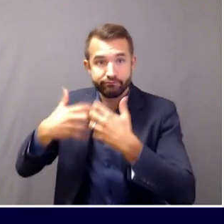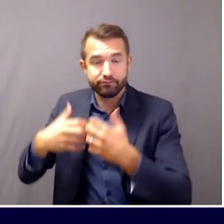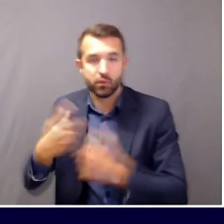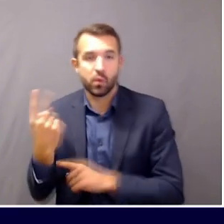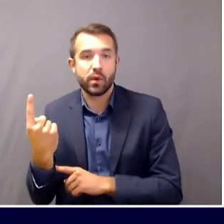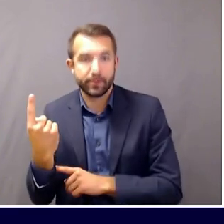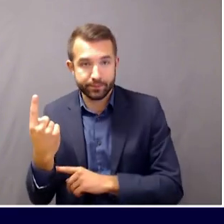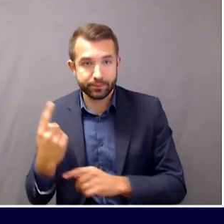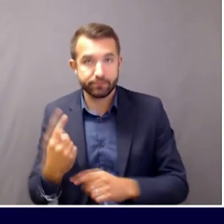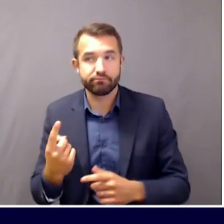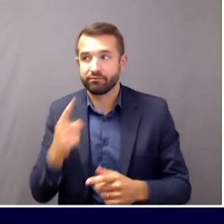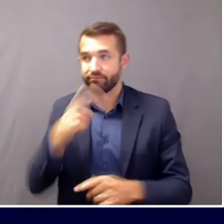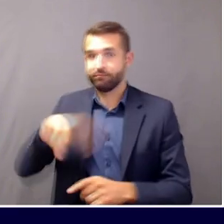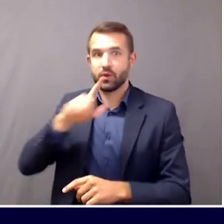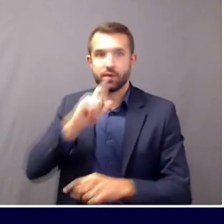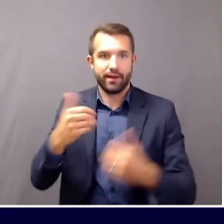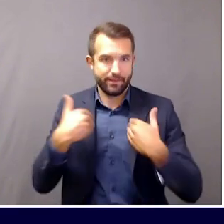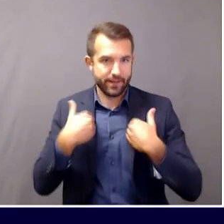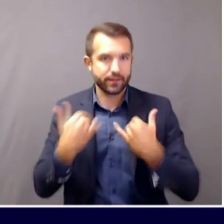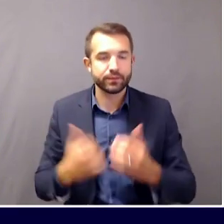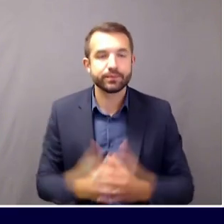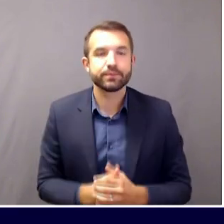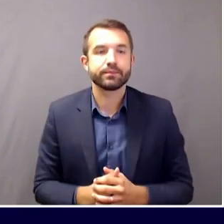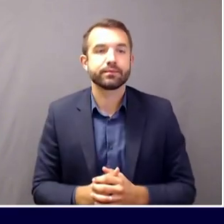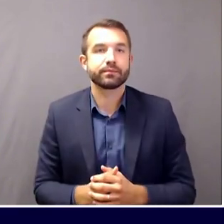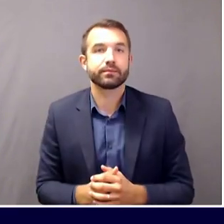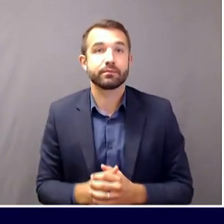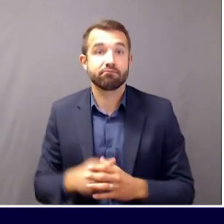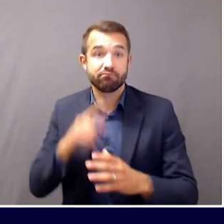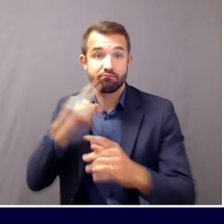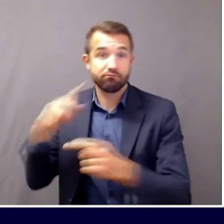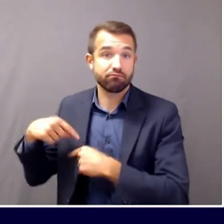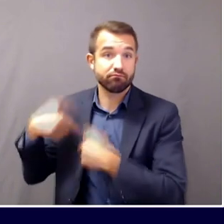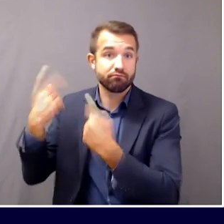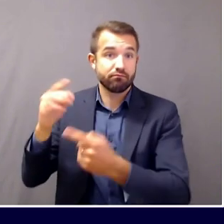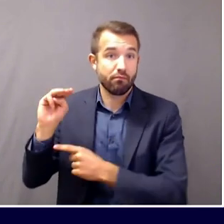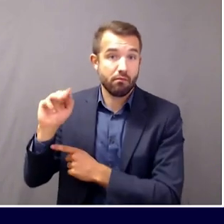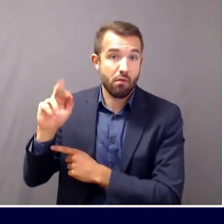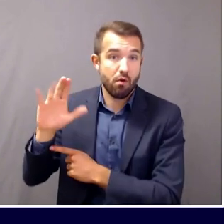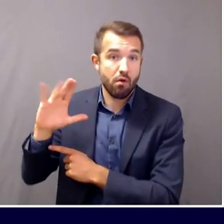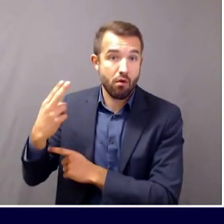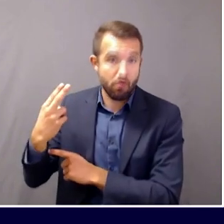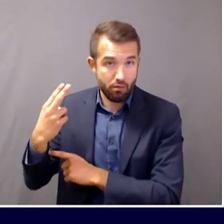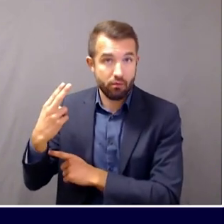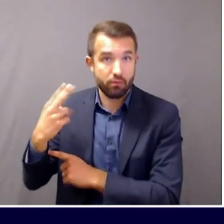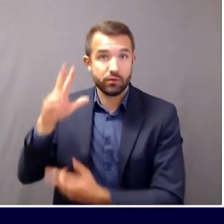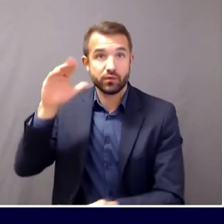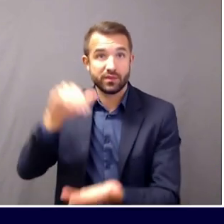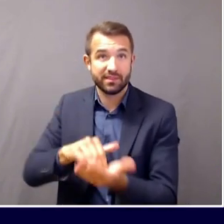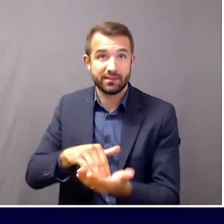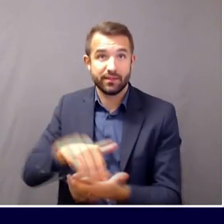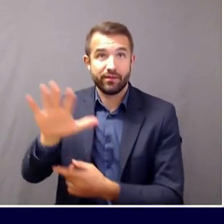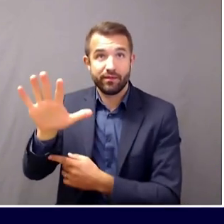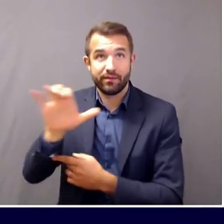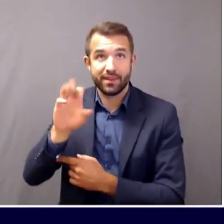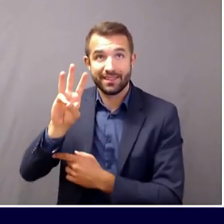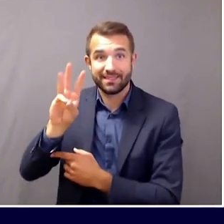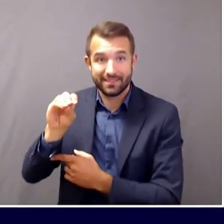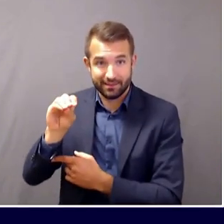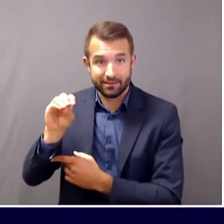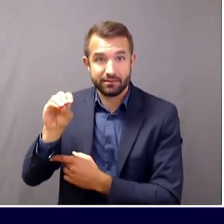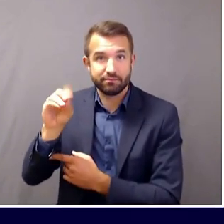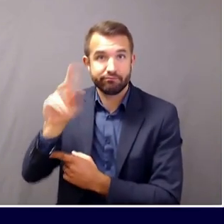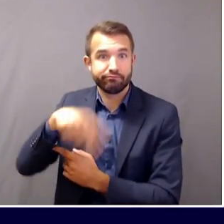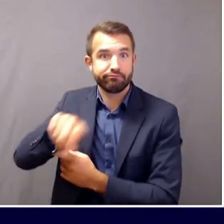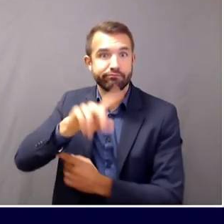Since beginning our activation of COVID-19, 3,560 individuals have been